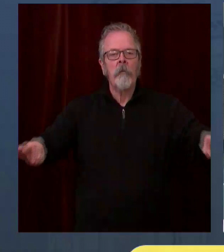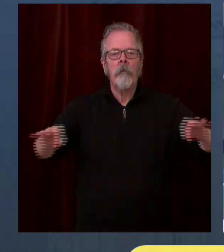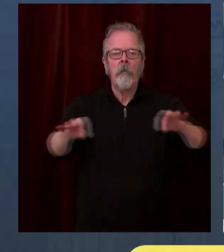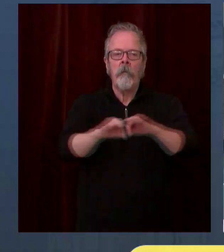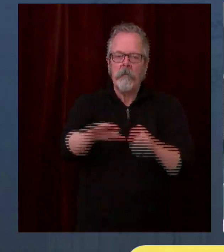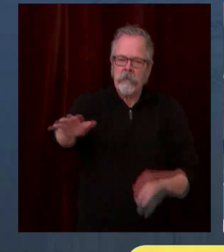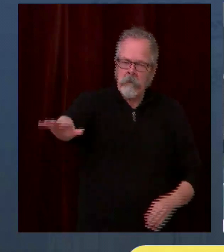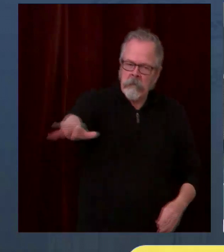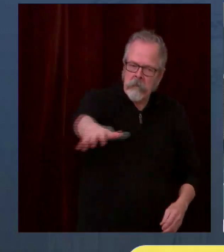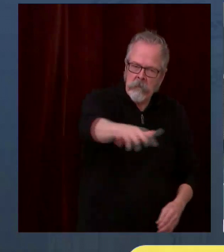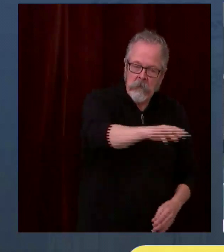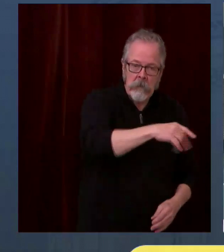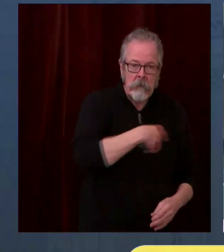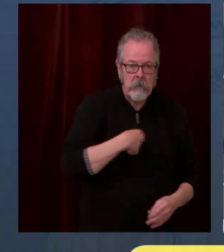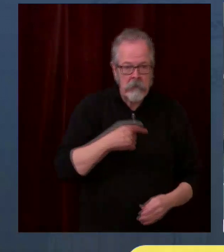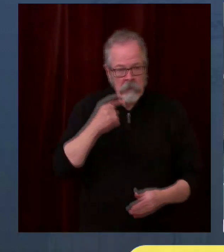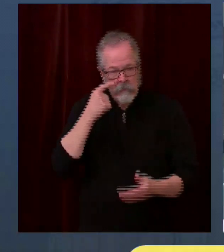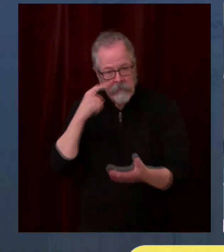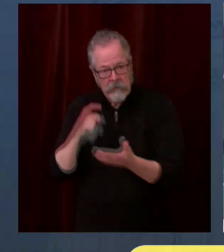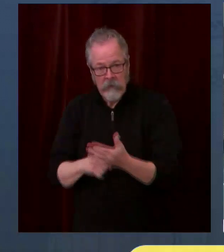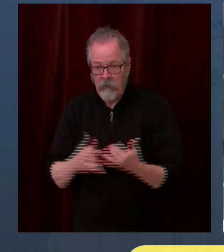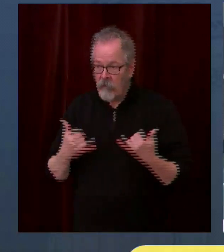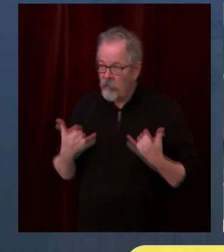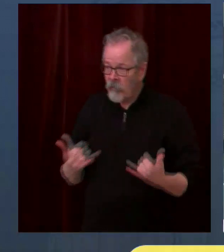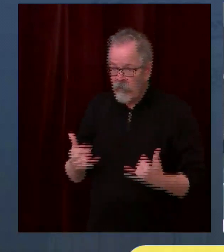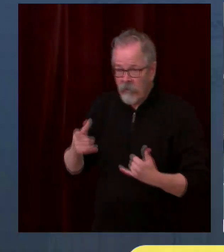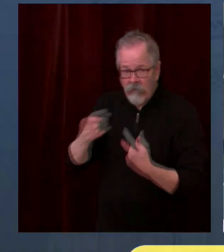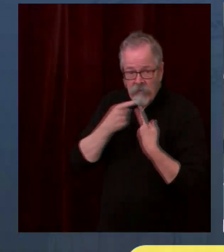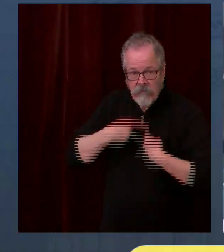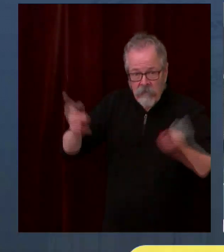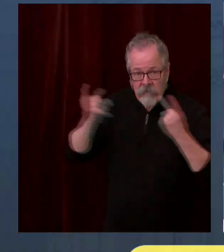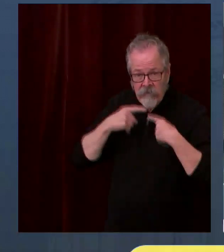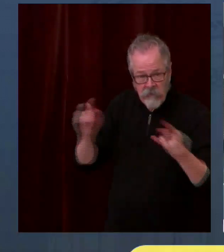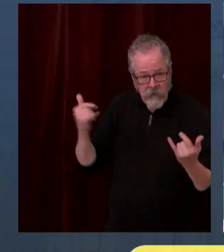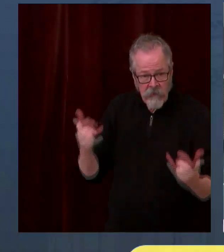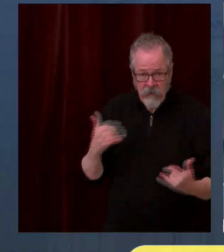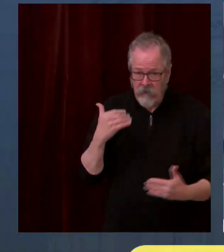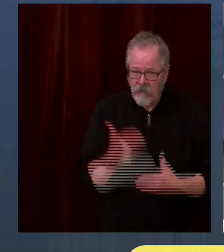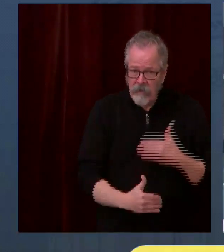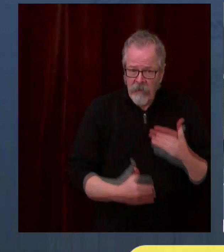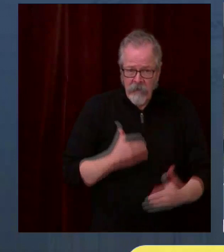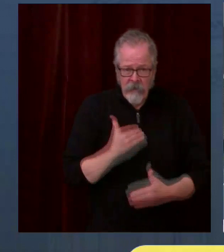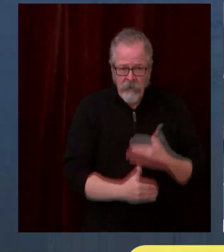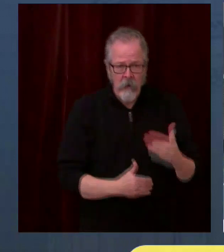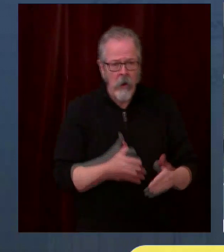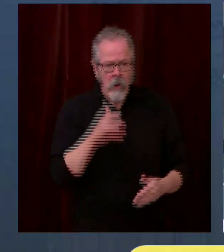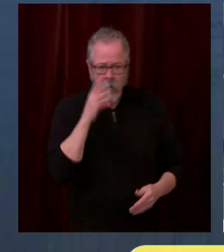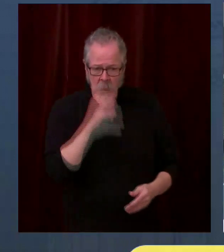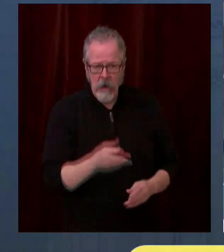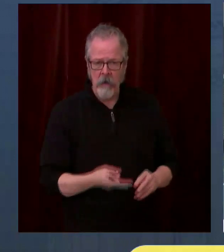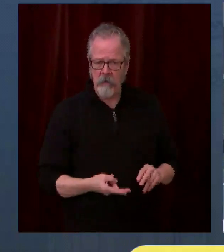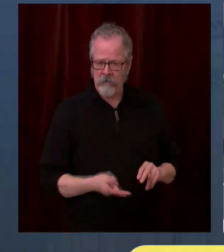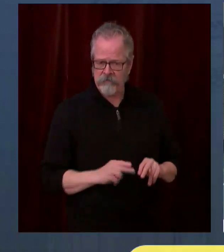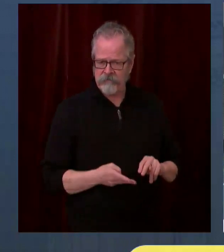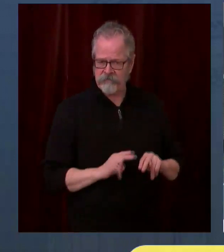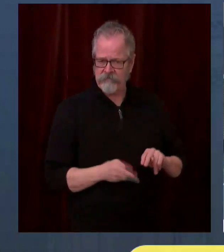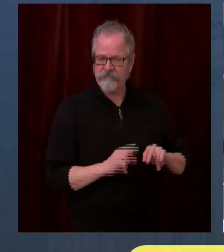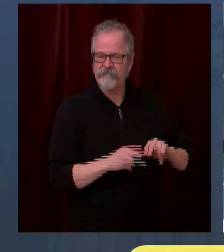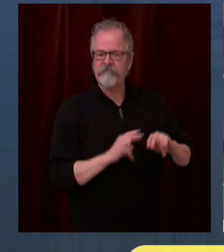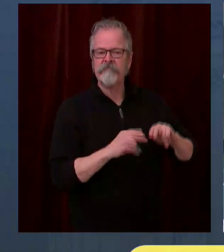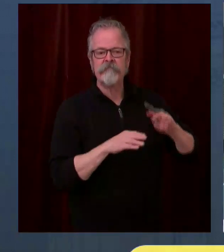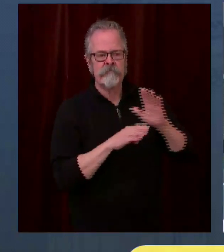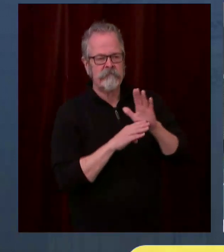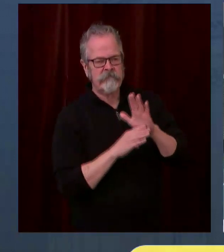pursuing will accelerate the distribution of vaccines in Washington state. And the focus on setting a bold